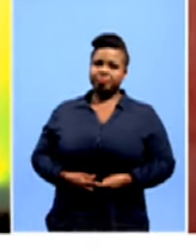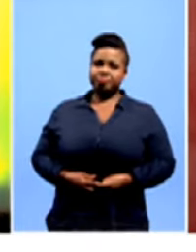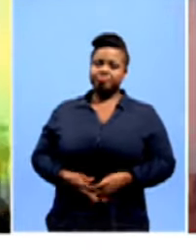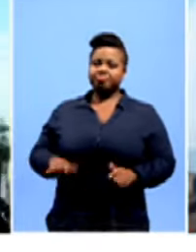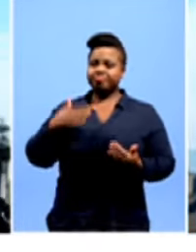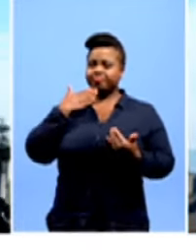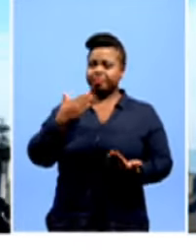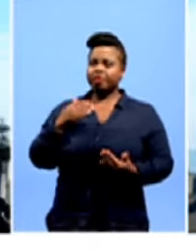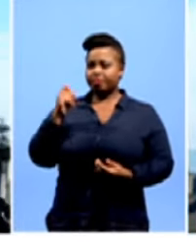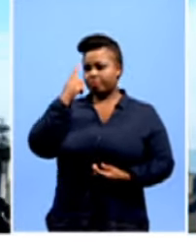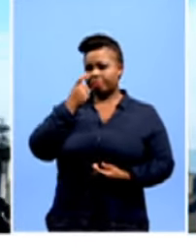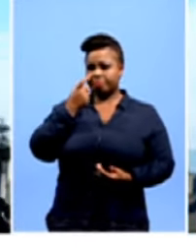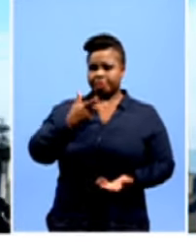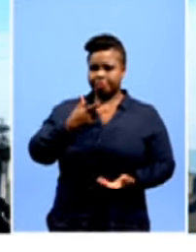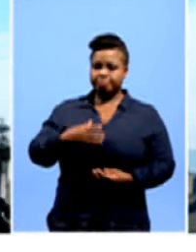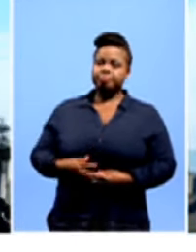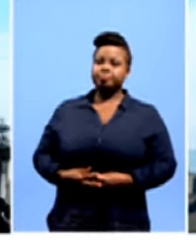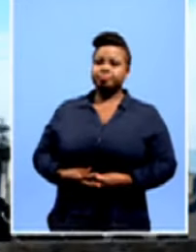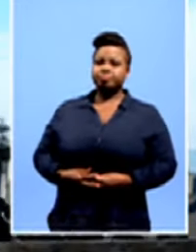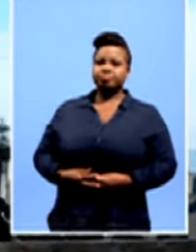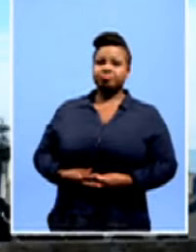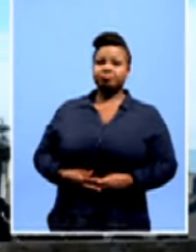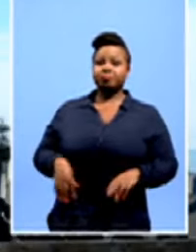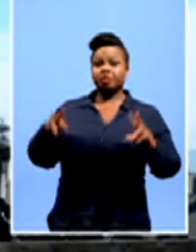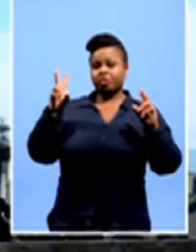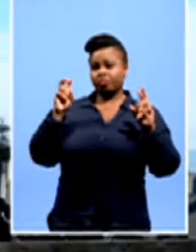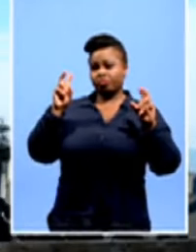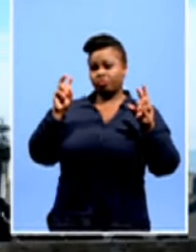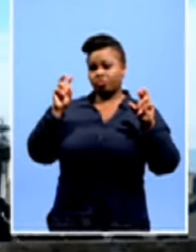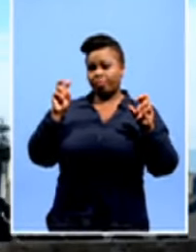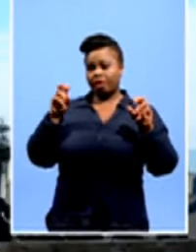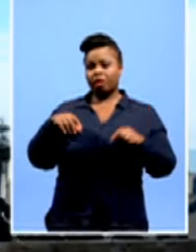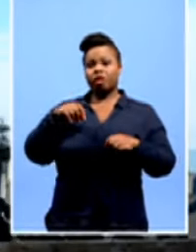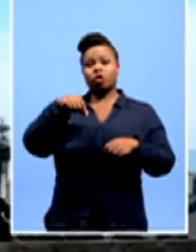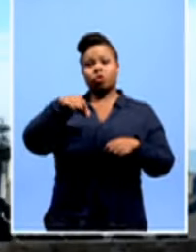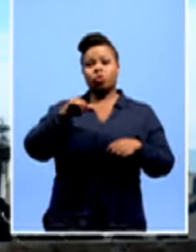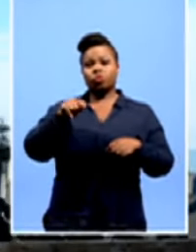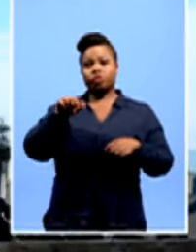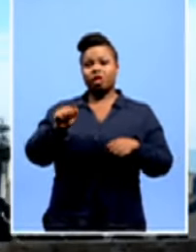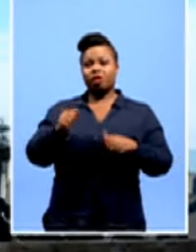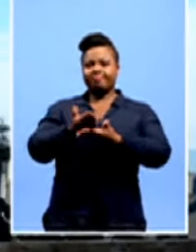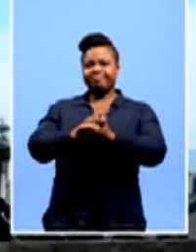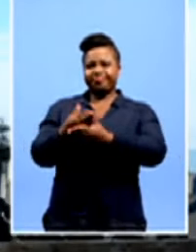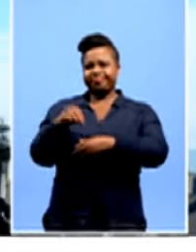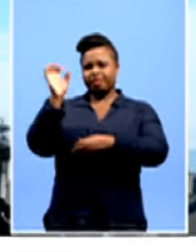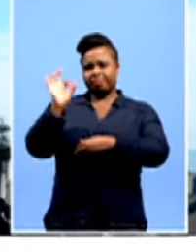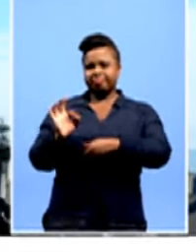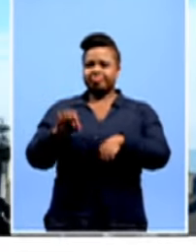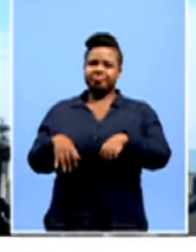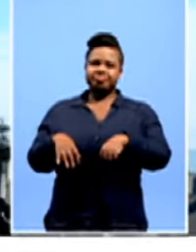Thank you for that question. The topic itself, COTA, brings a